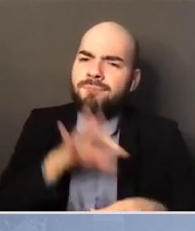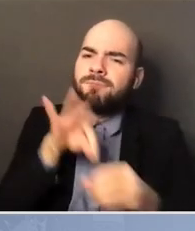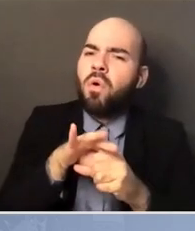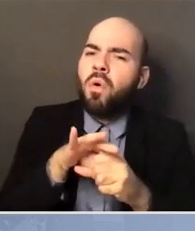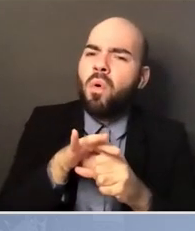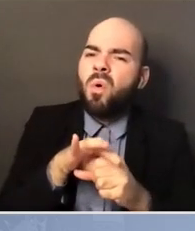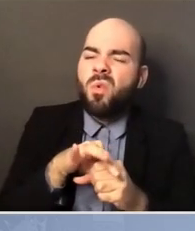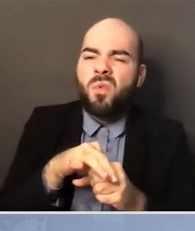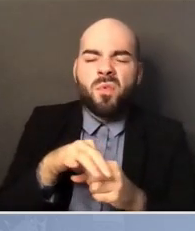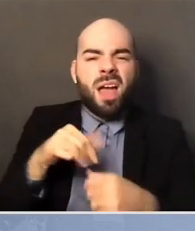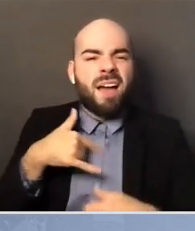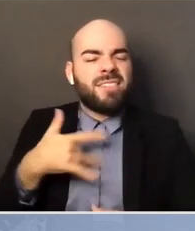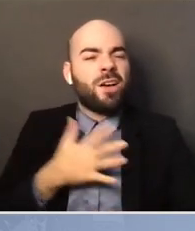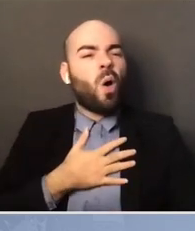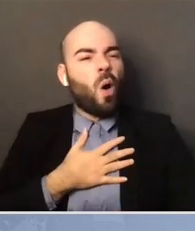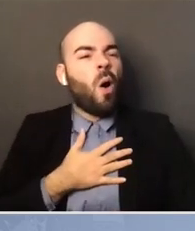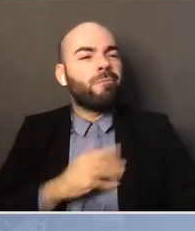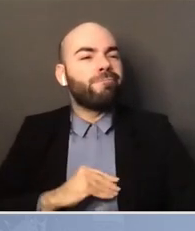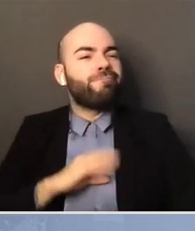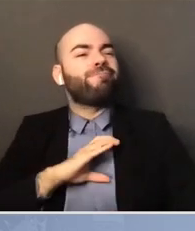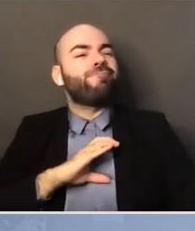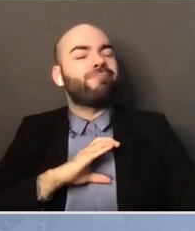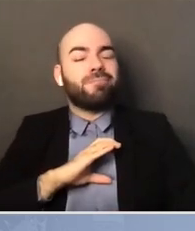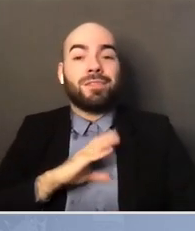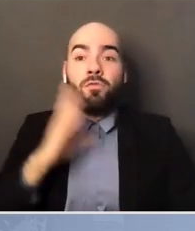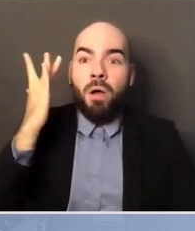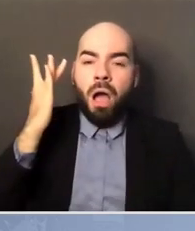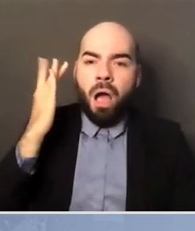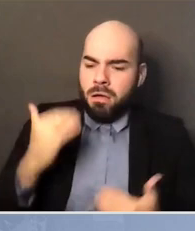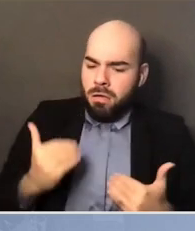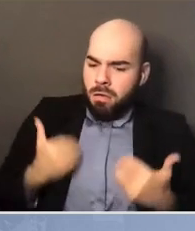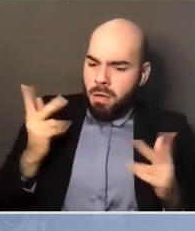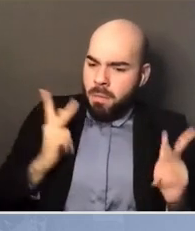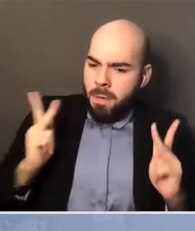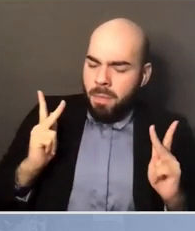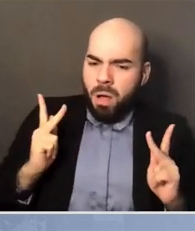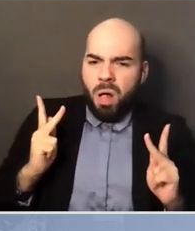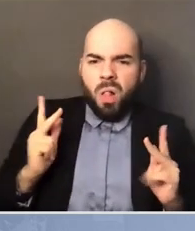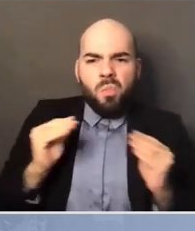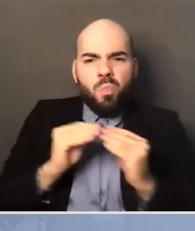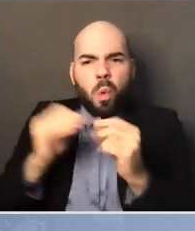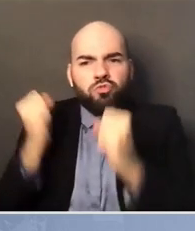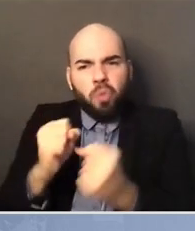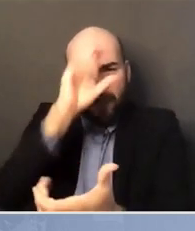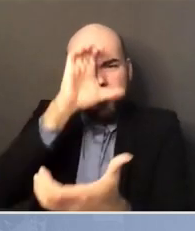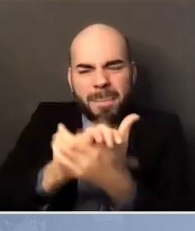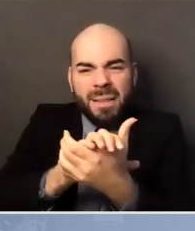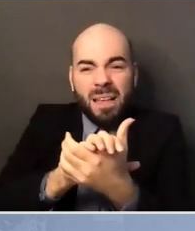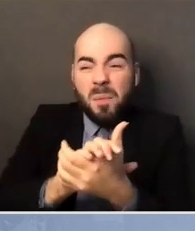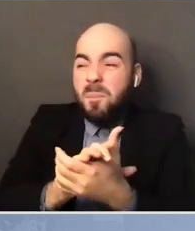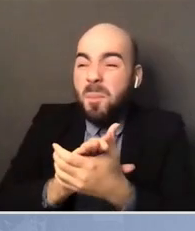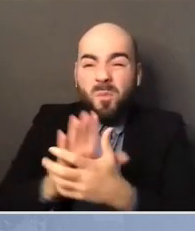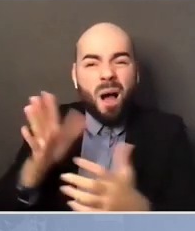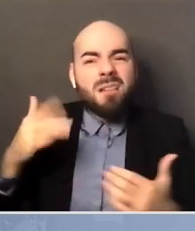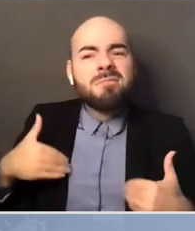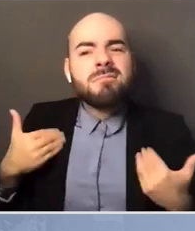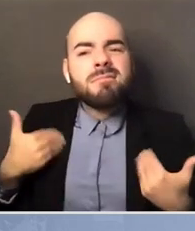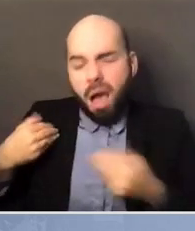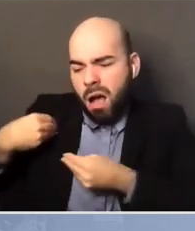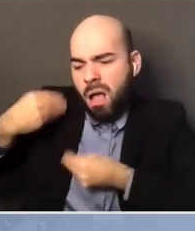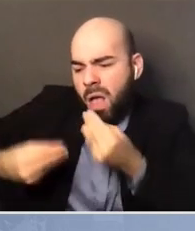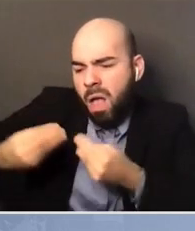in some ways they believe more in what they were taught than maybe their teachers did about what America should look like.